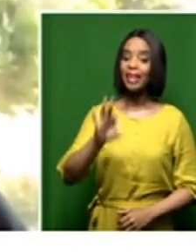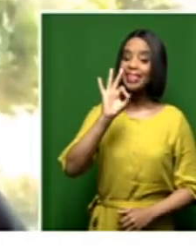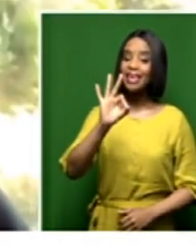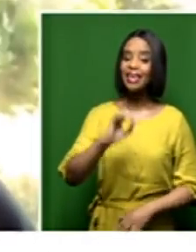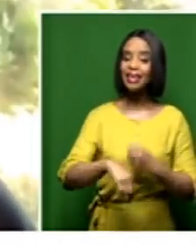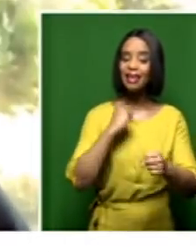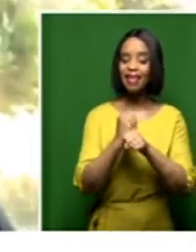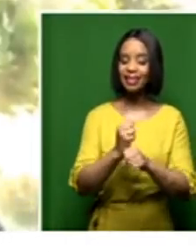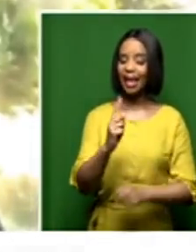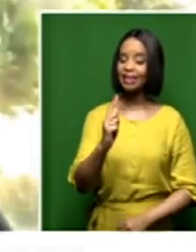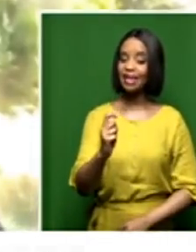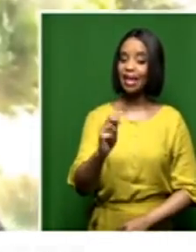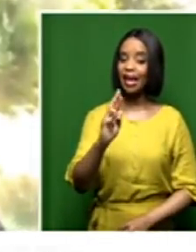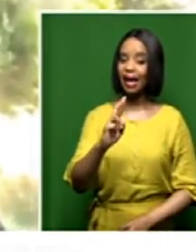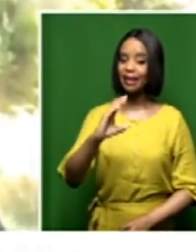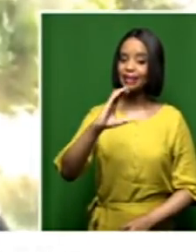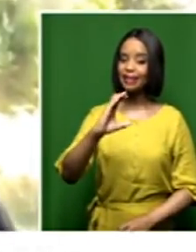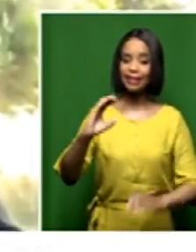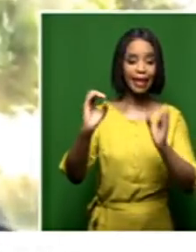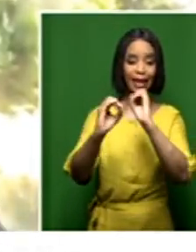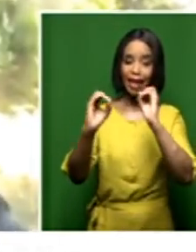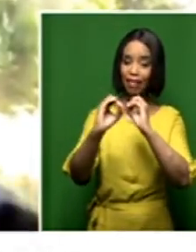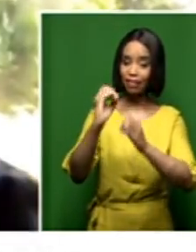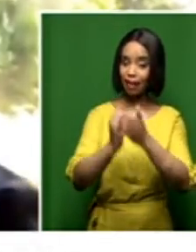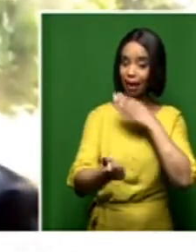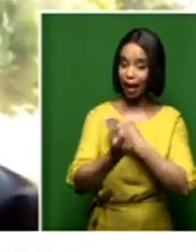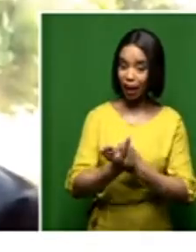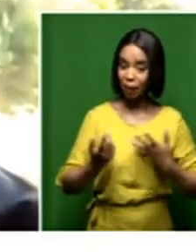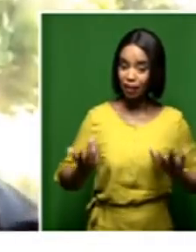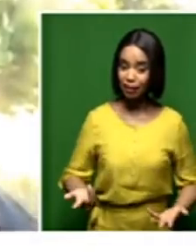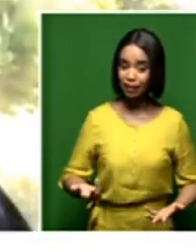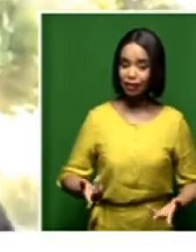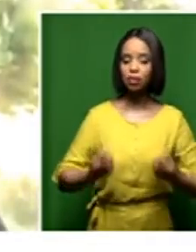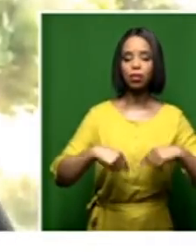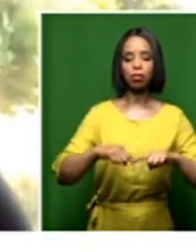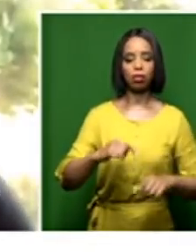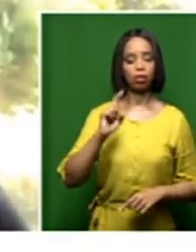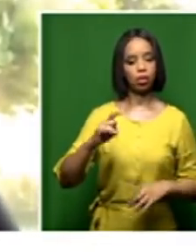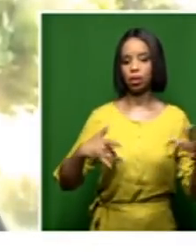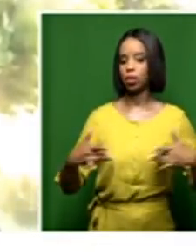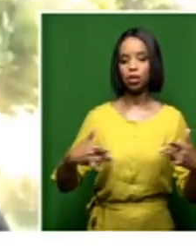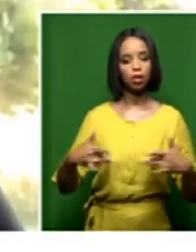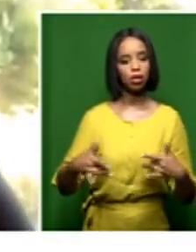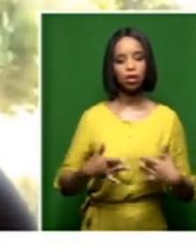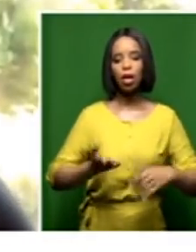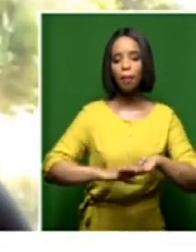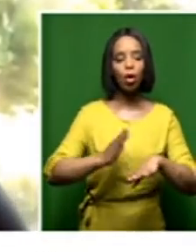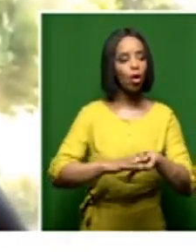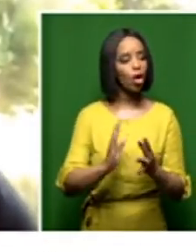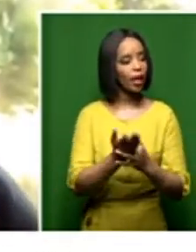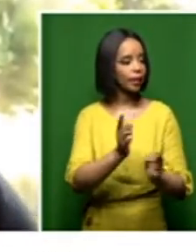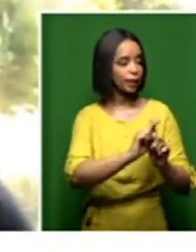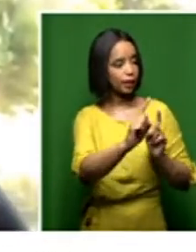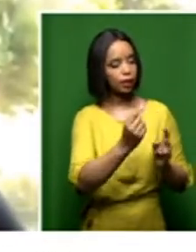the TRC, it means we should be worried even about other cases that they might have to take more than three years.